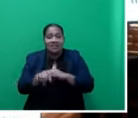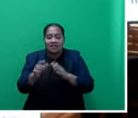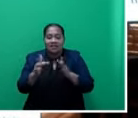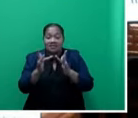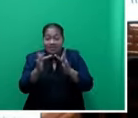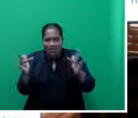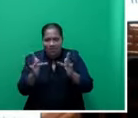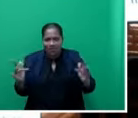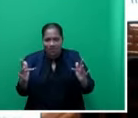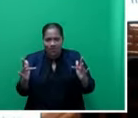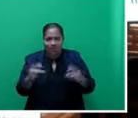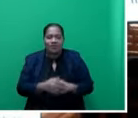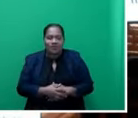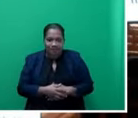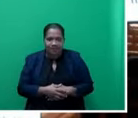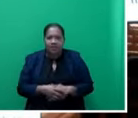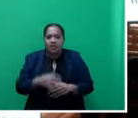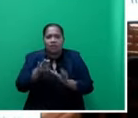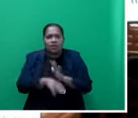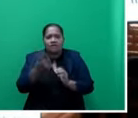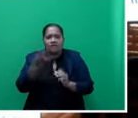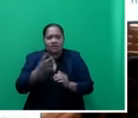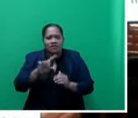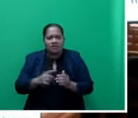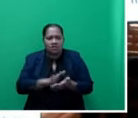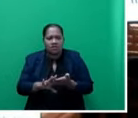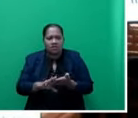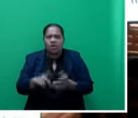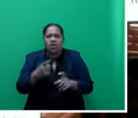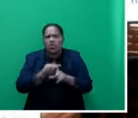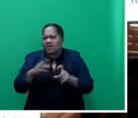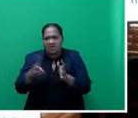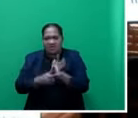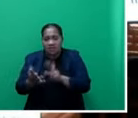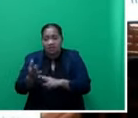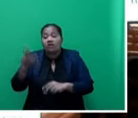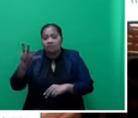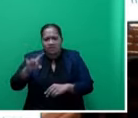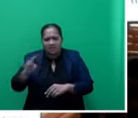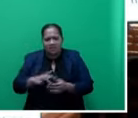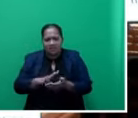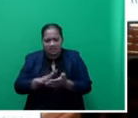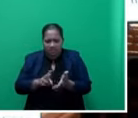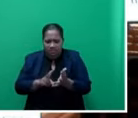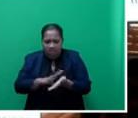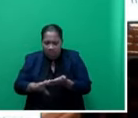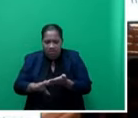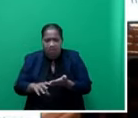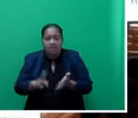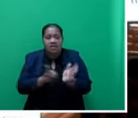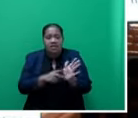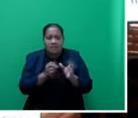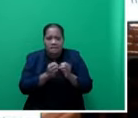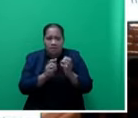at a cost of $40,000. Kroyada Village at a cost of $40,000. Nambotini Village at a cost of